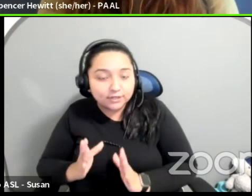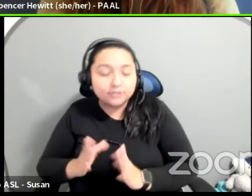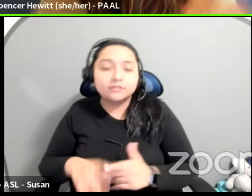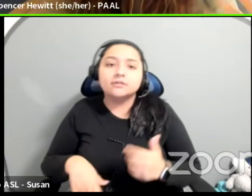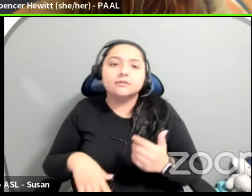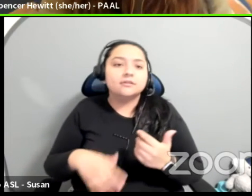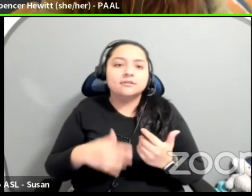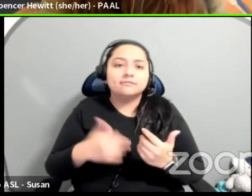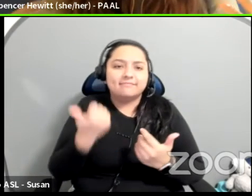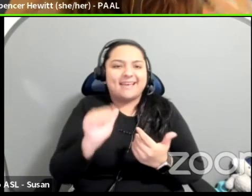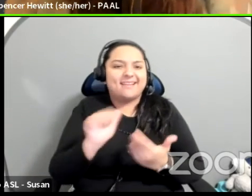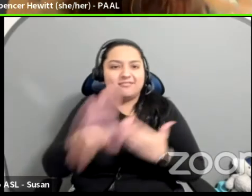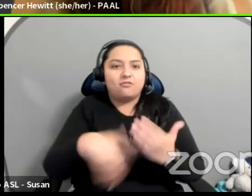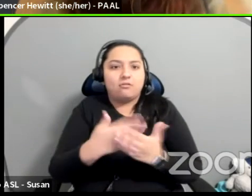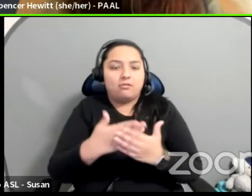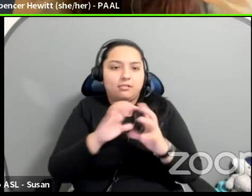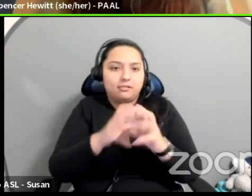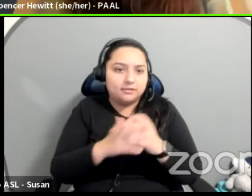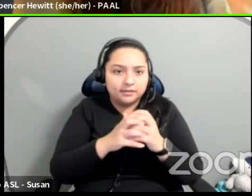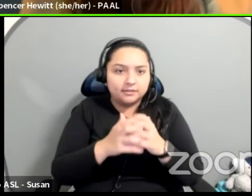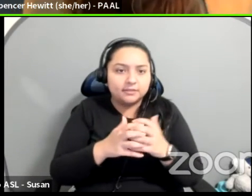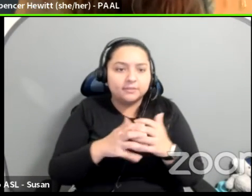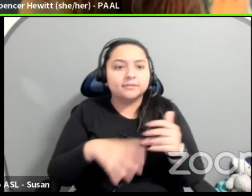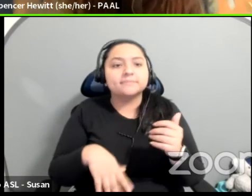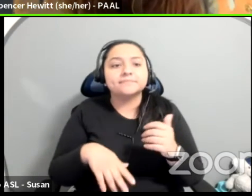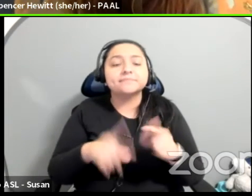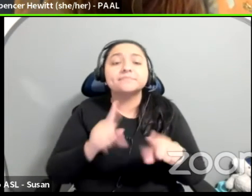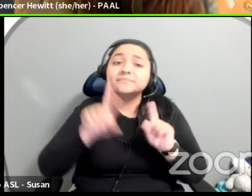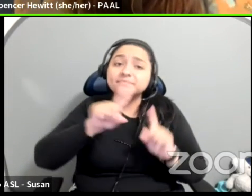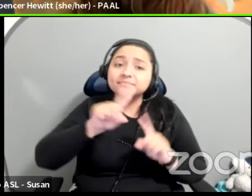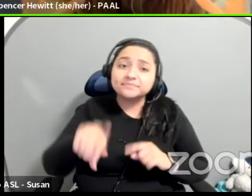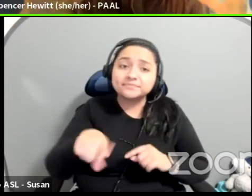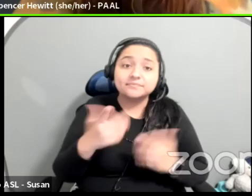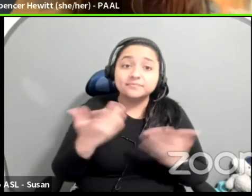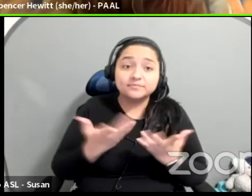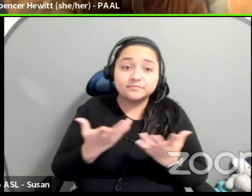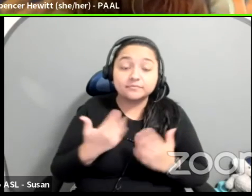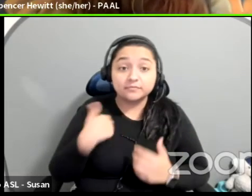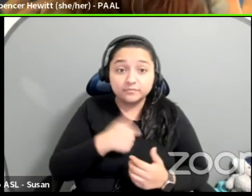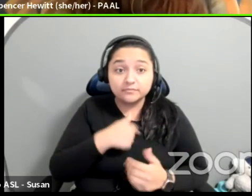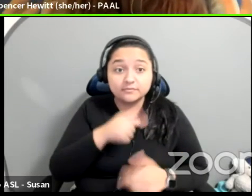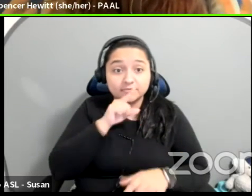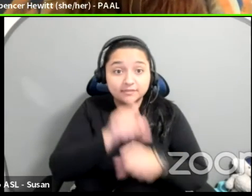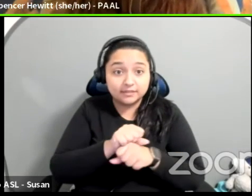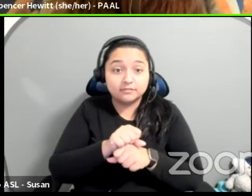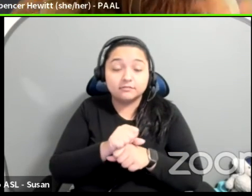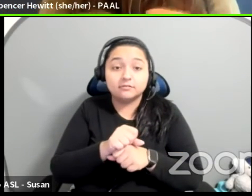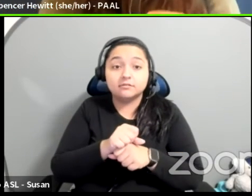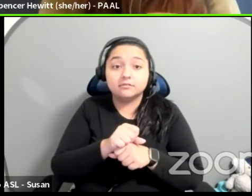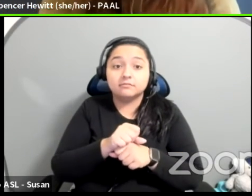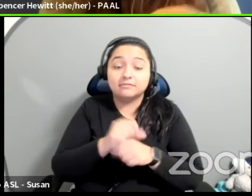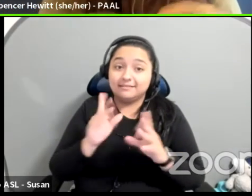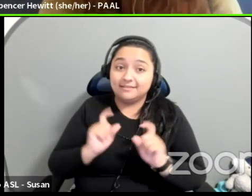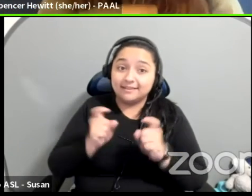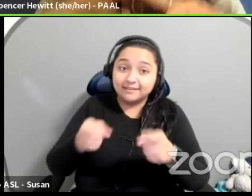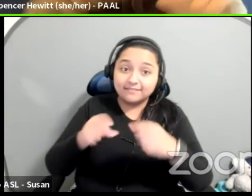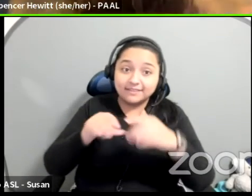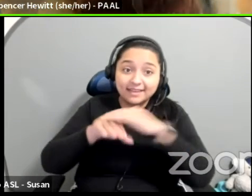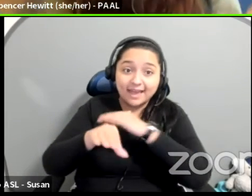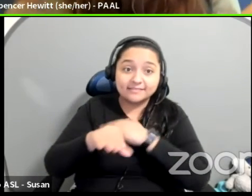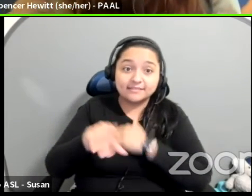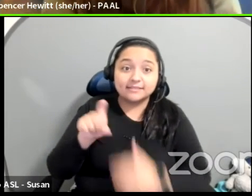that. The question is, are we engaging with the reality that these access needs that the pandemic